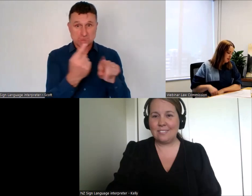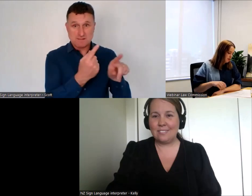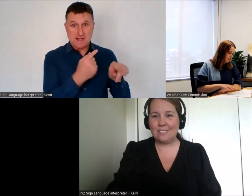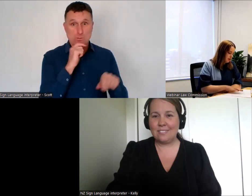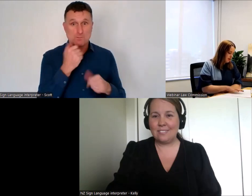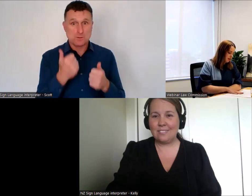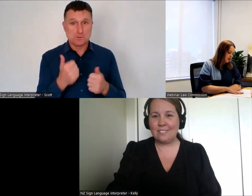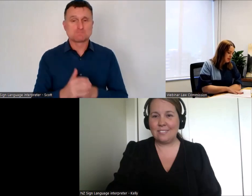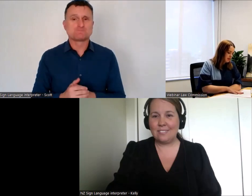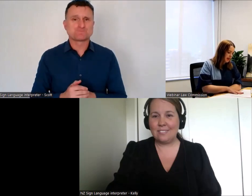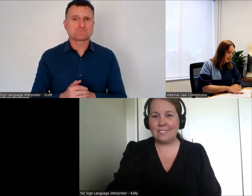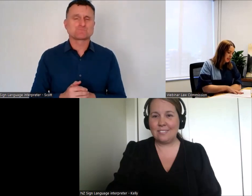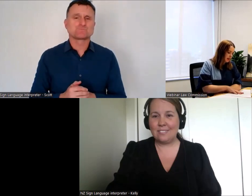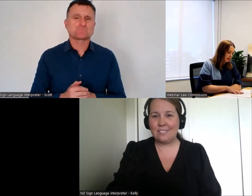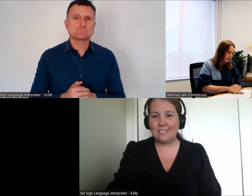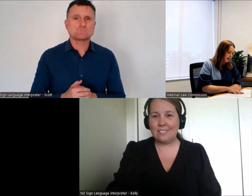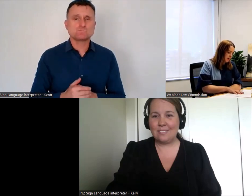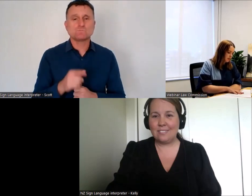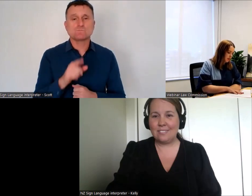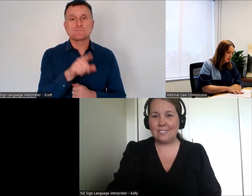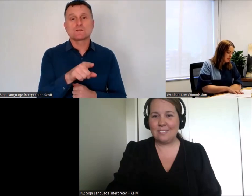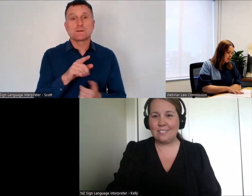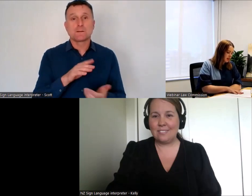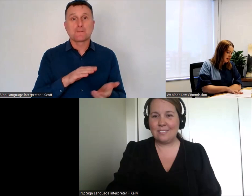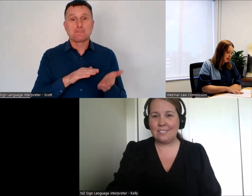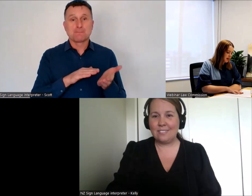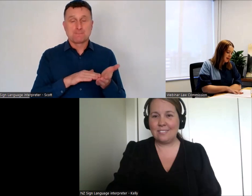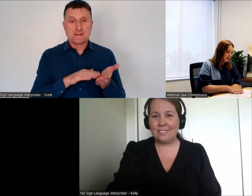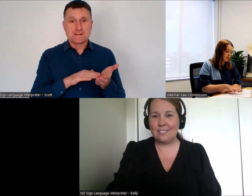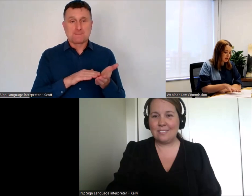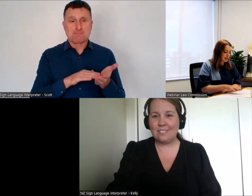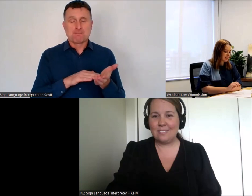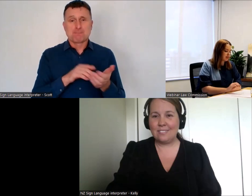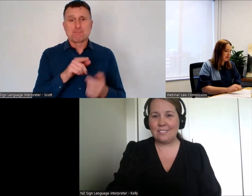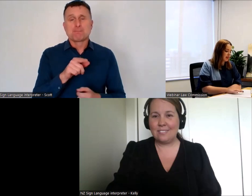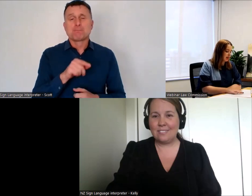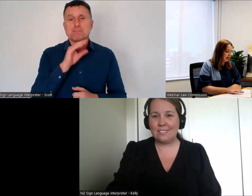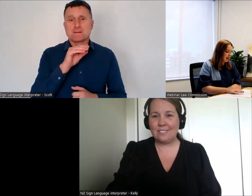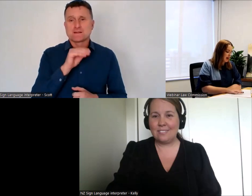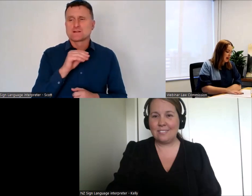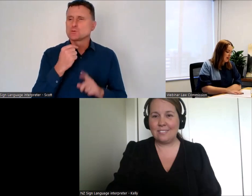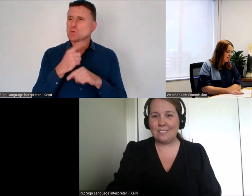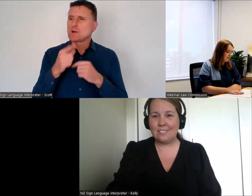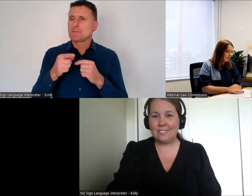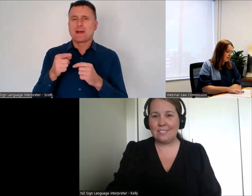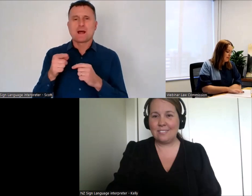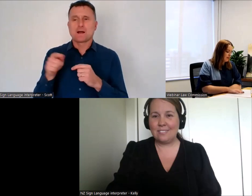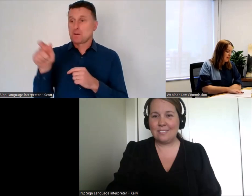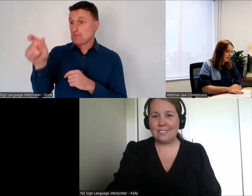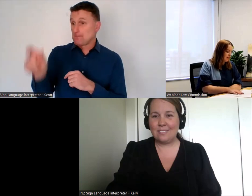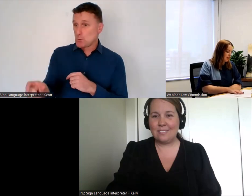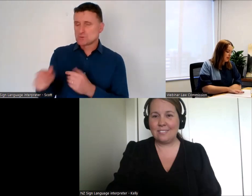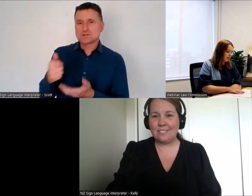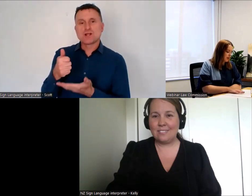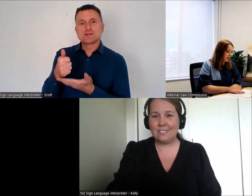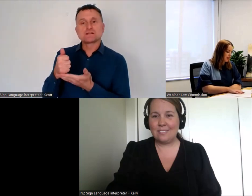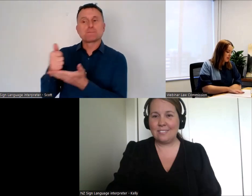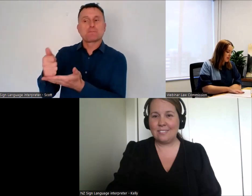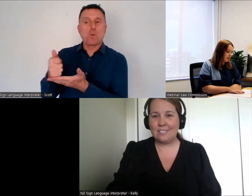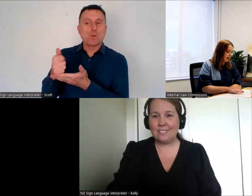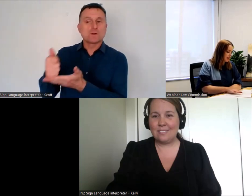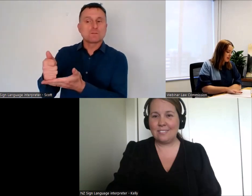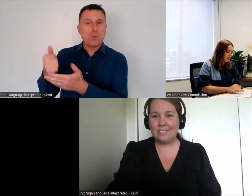So one of the other questions we had in was about supported decision making. And